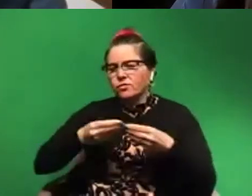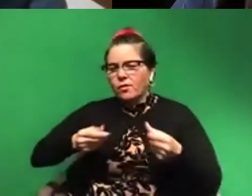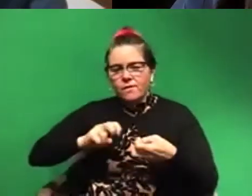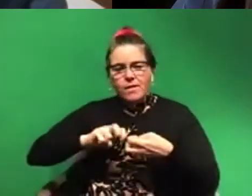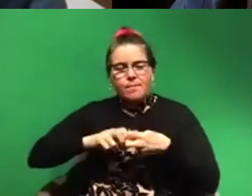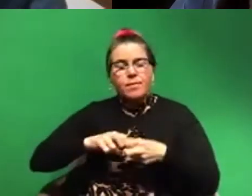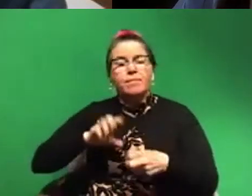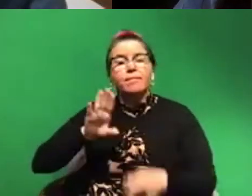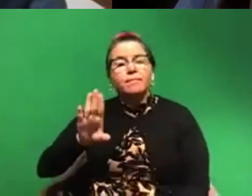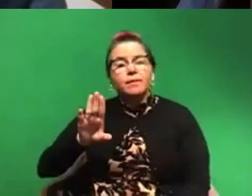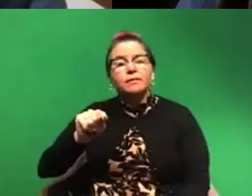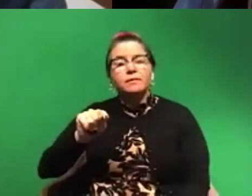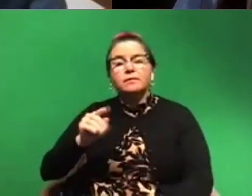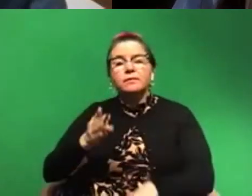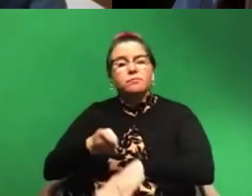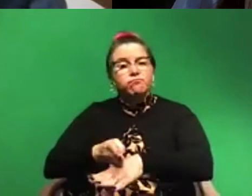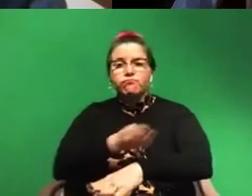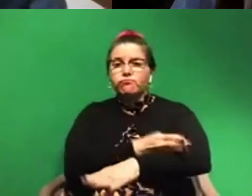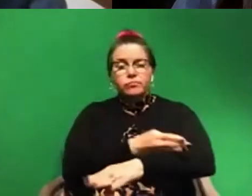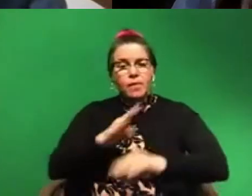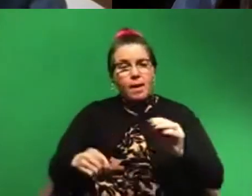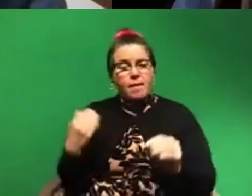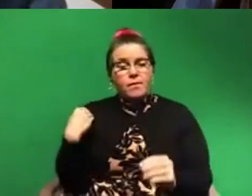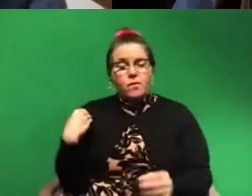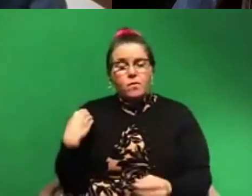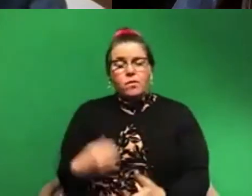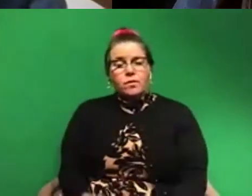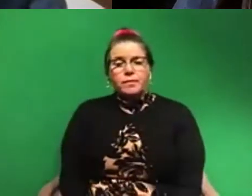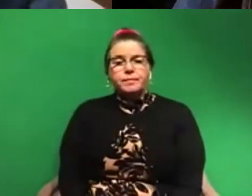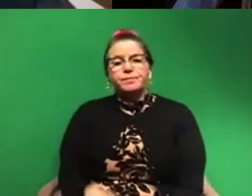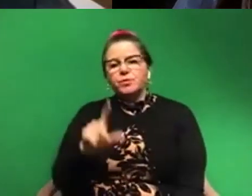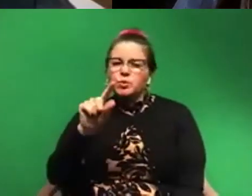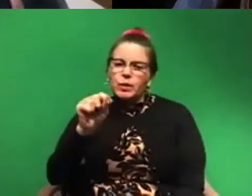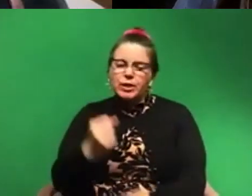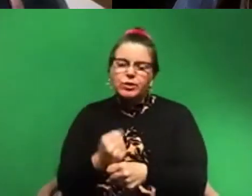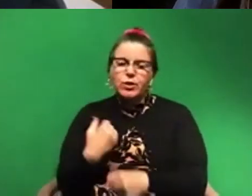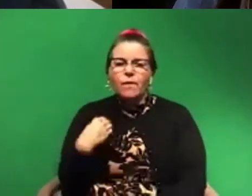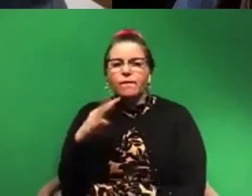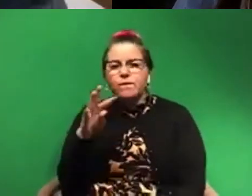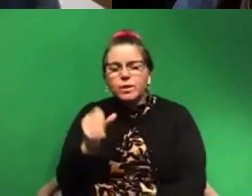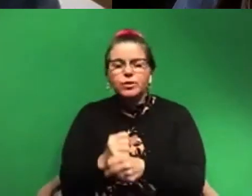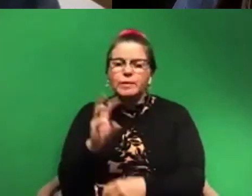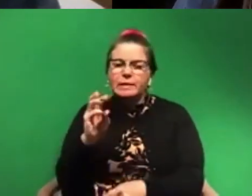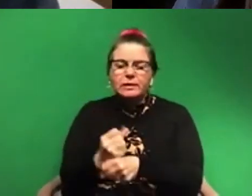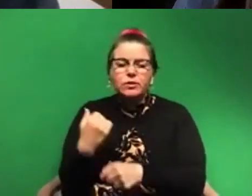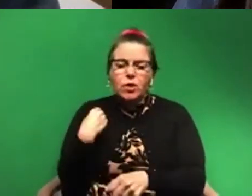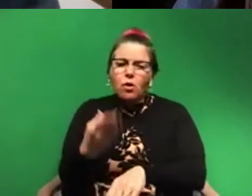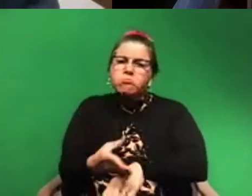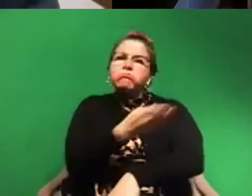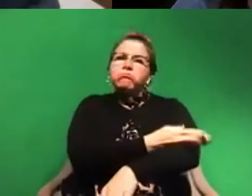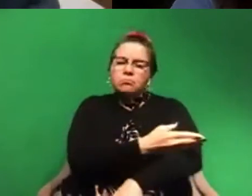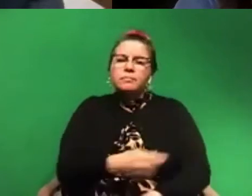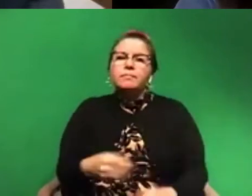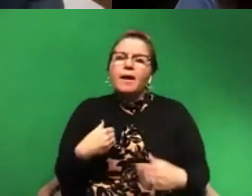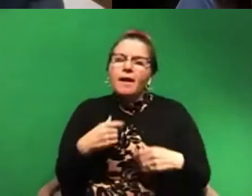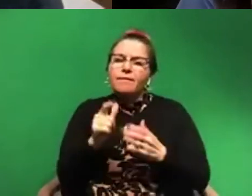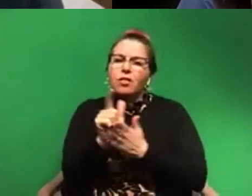better off on that than we were 20 years ago, 40 years ago, 60 years ago. There has been legislation that has cleaned things up tremendously.